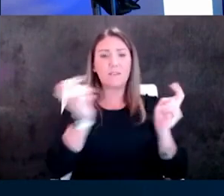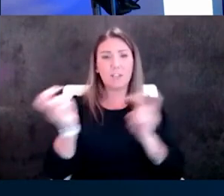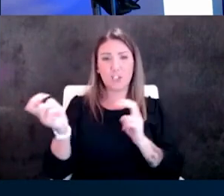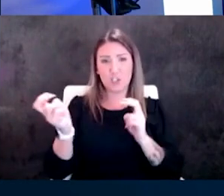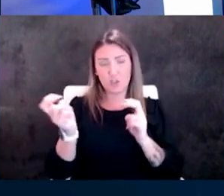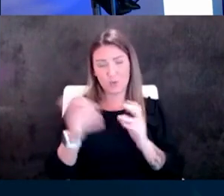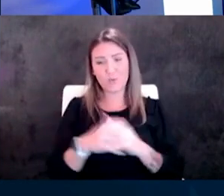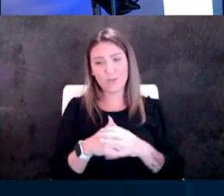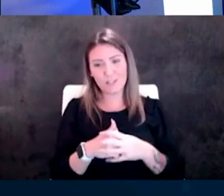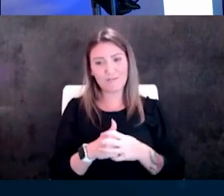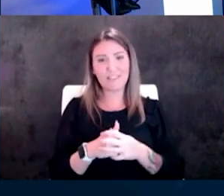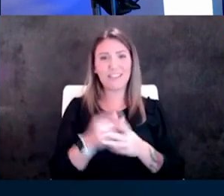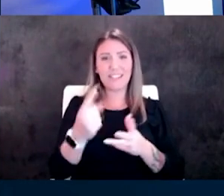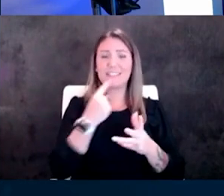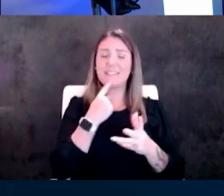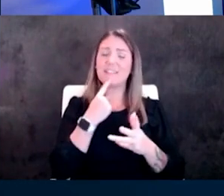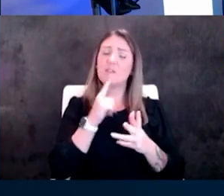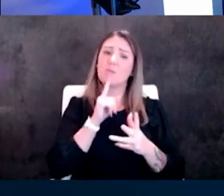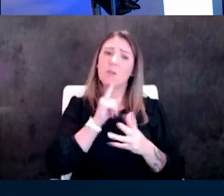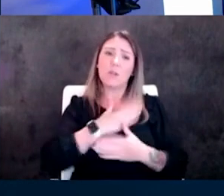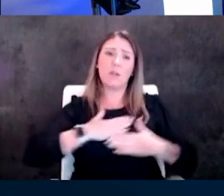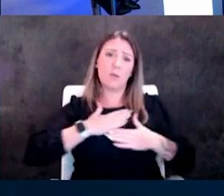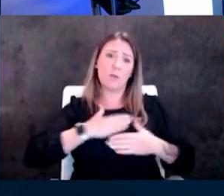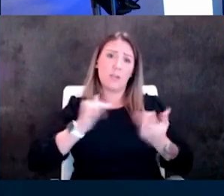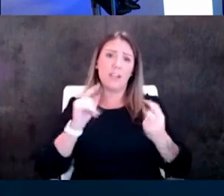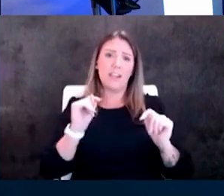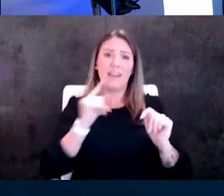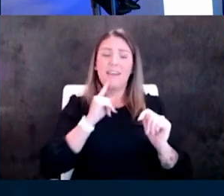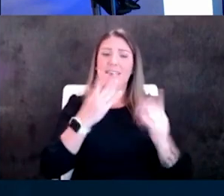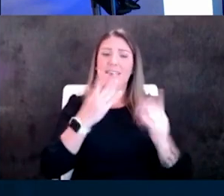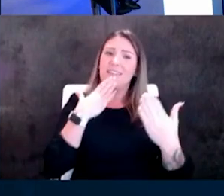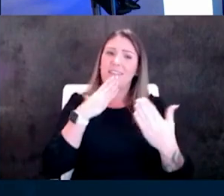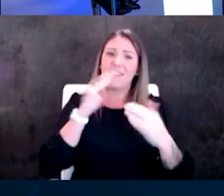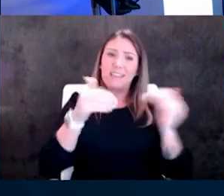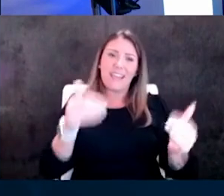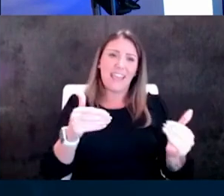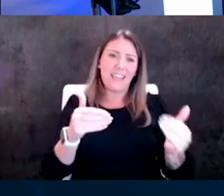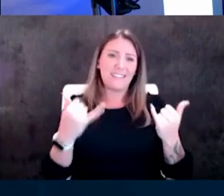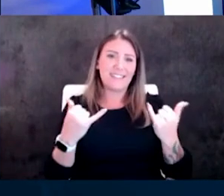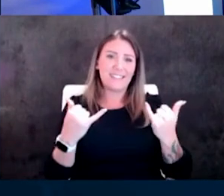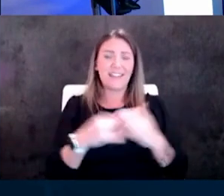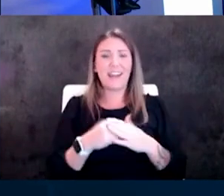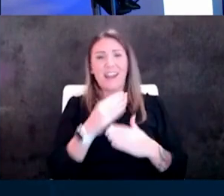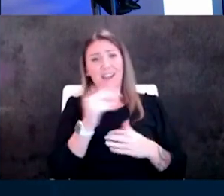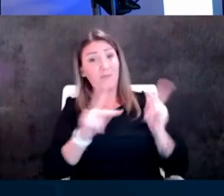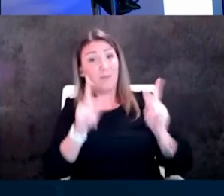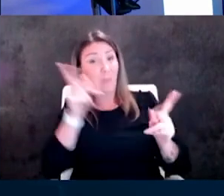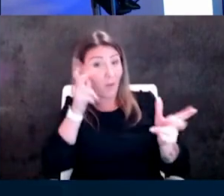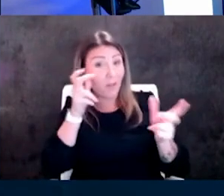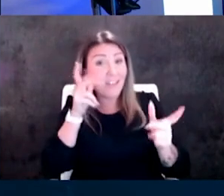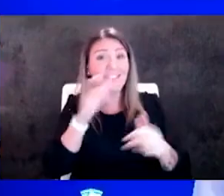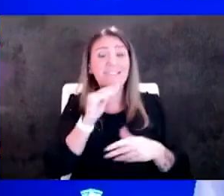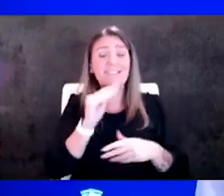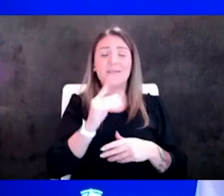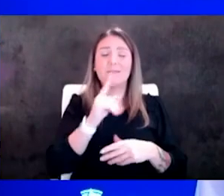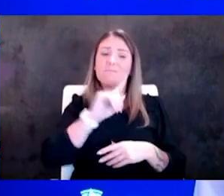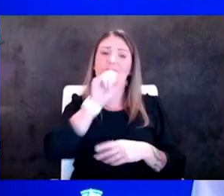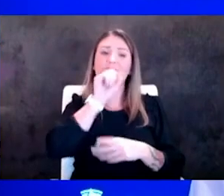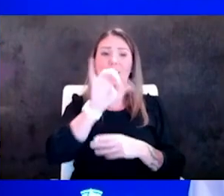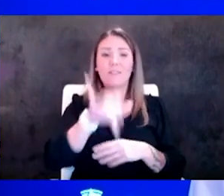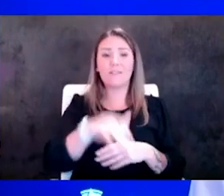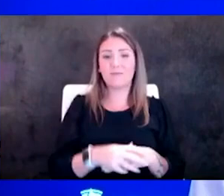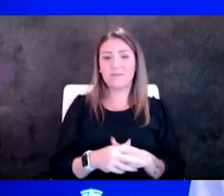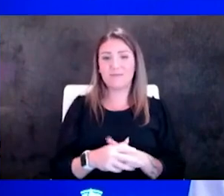he just says he really appreciates it so we just really appreciate our guests today and and people are listening and we love that yeah yeah